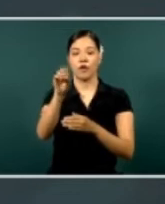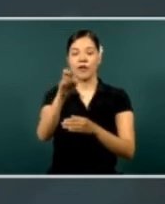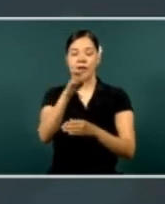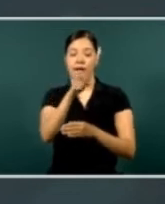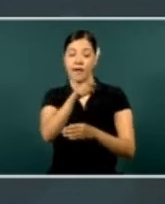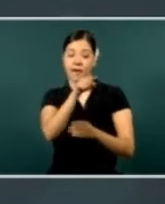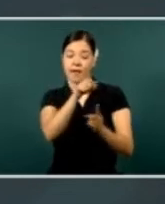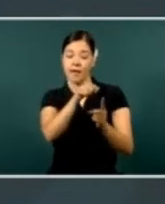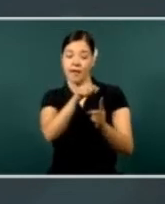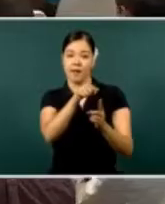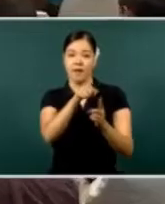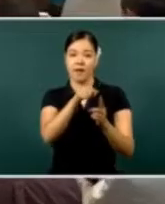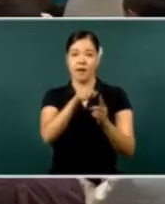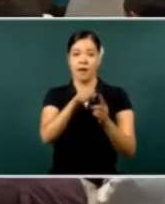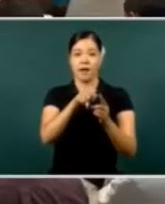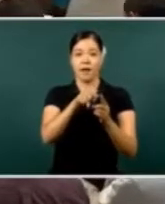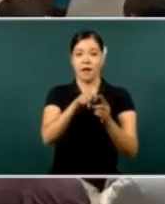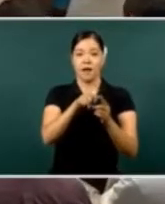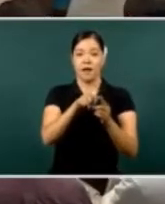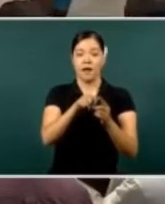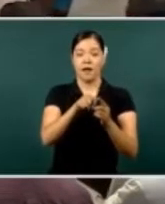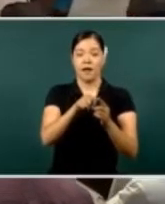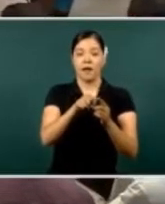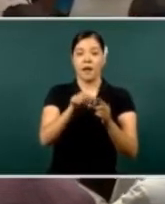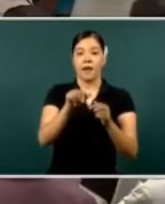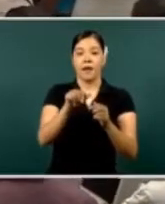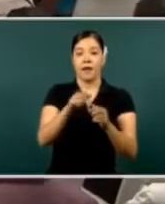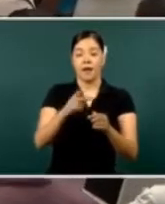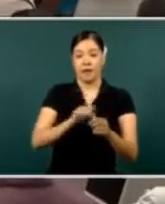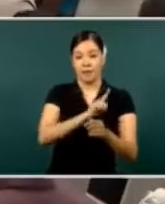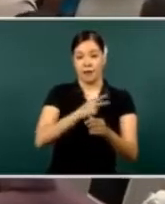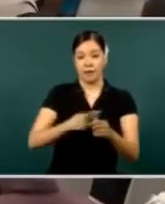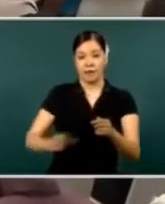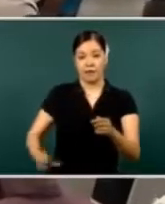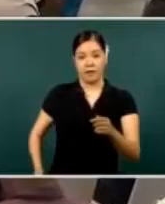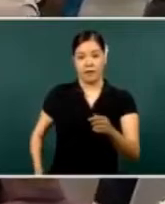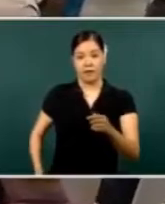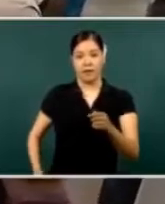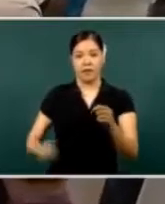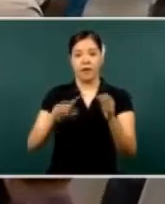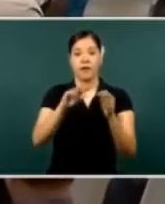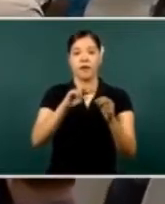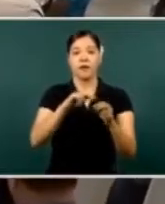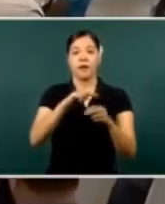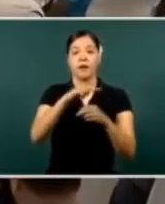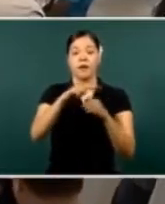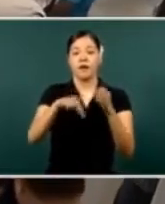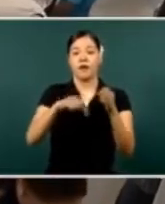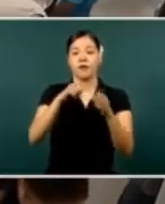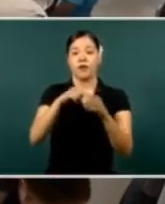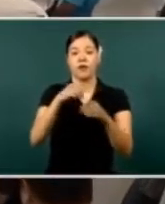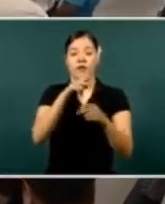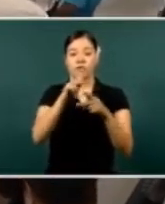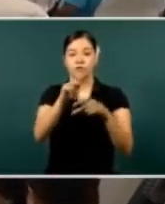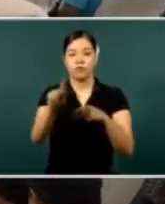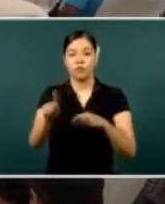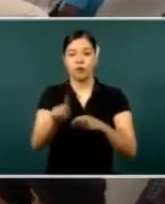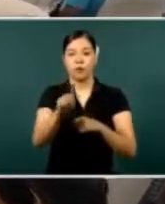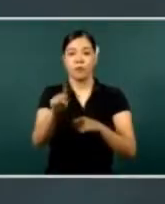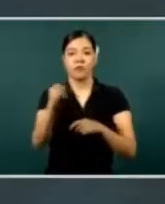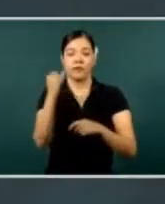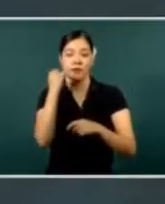of the Institute or National Institute of